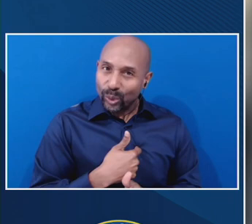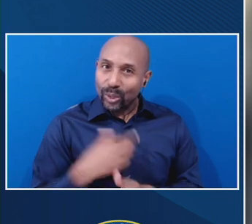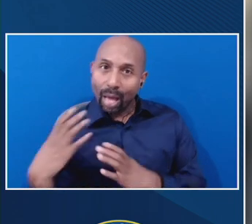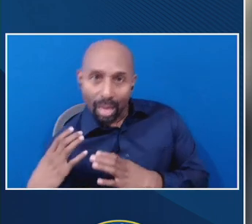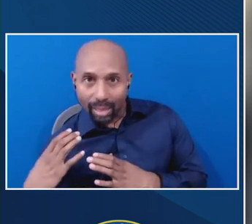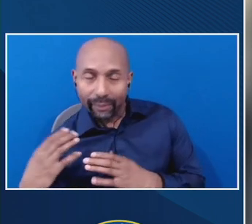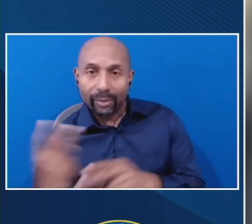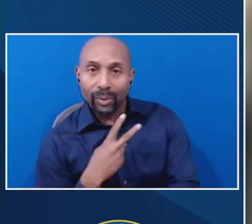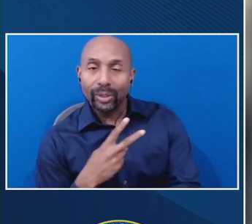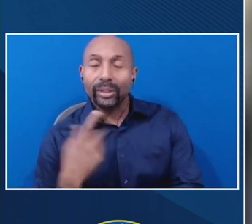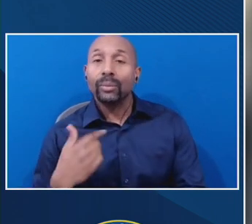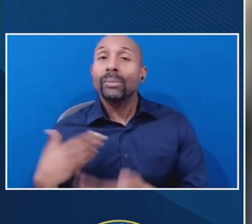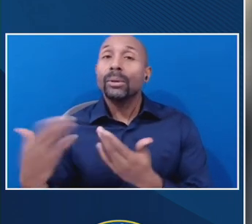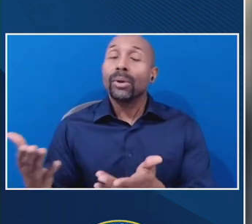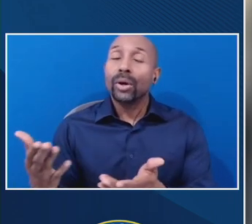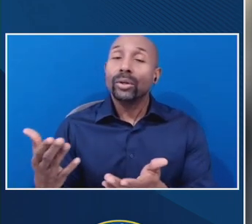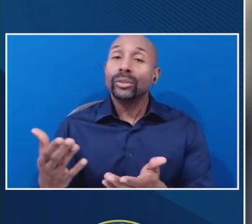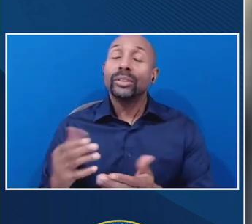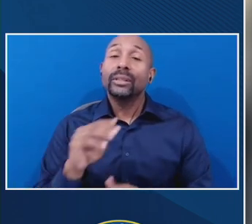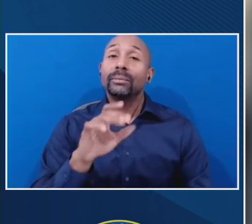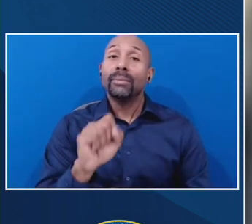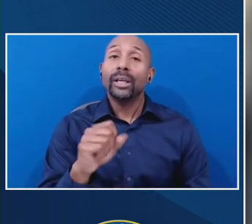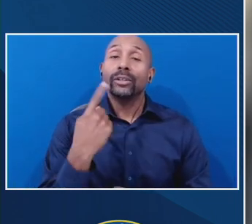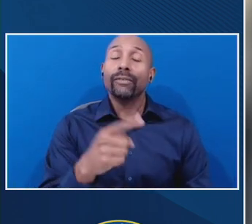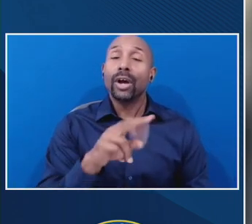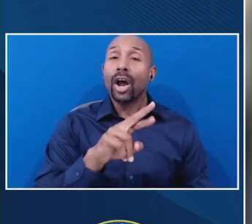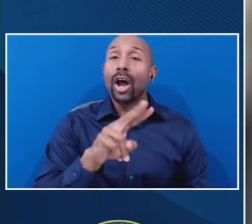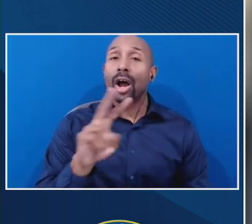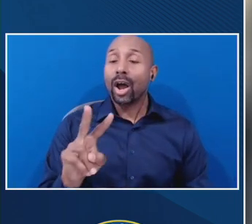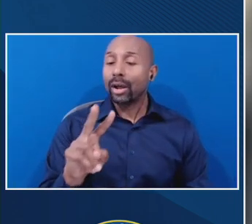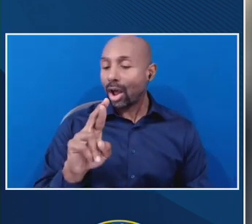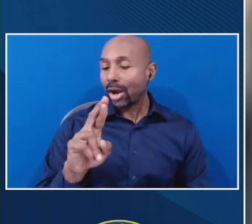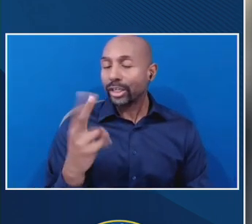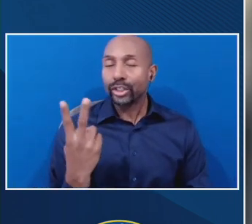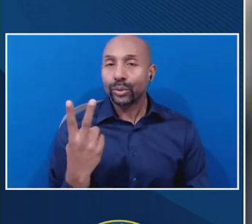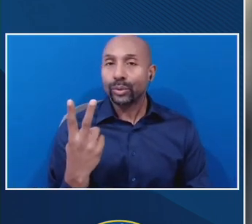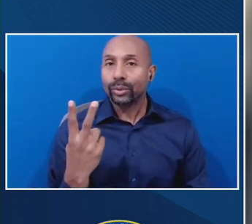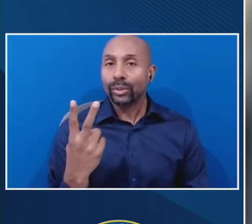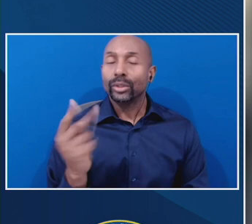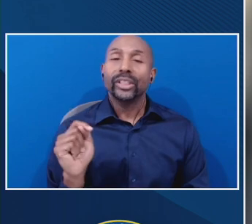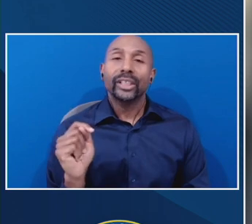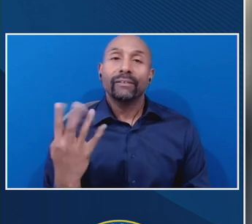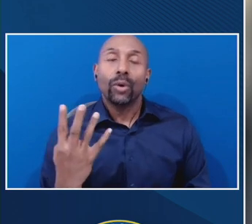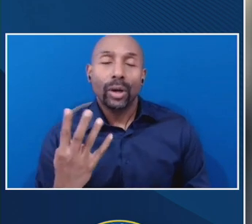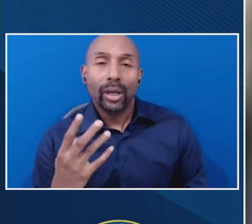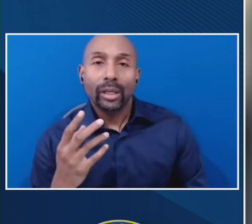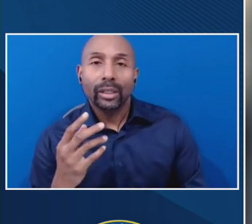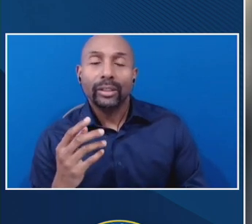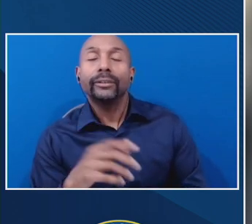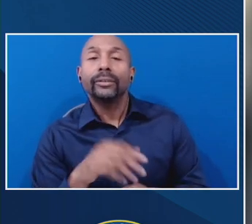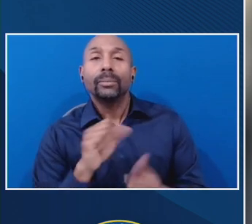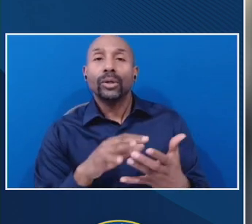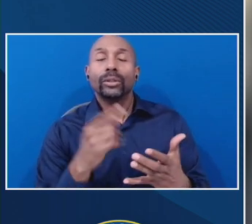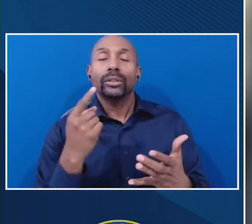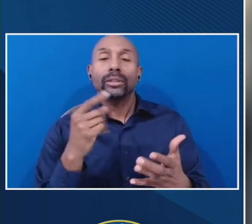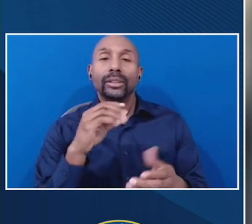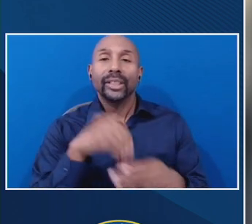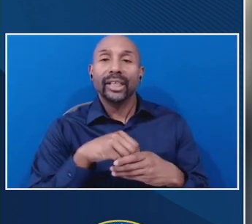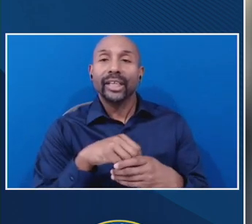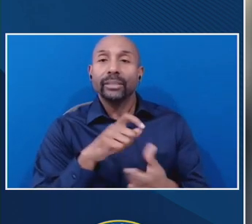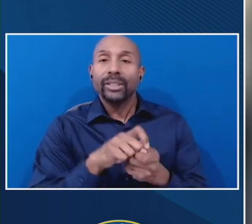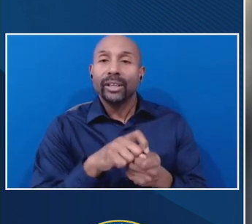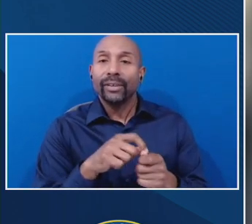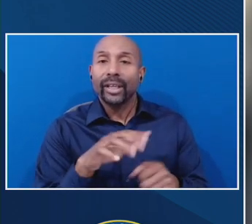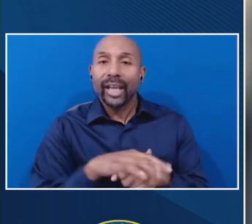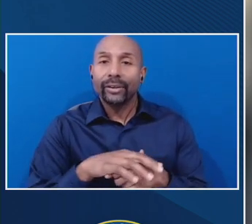-T4 treatment in certain scenarios. For example, if the institution meets a designated maximum limit of returns compared to their